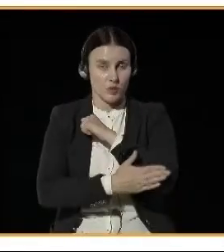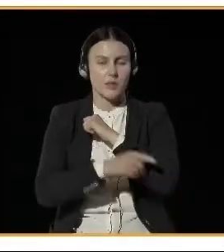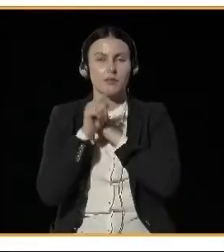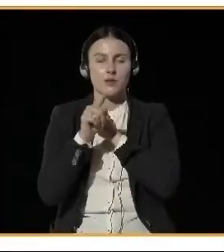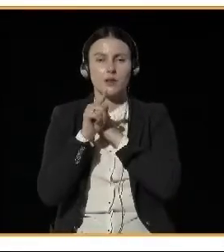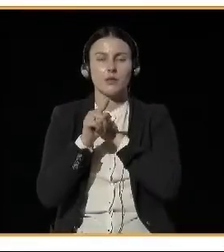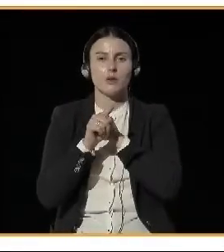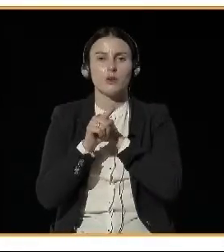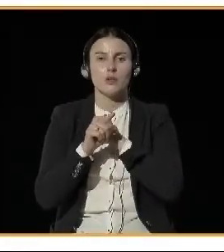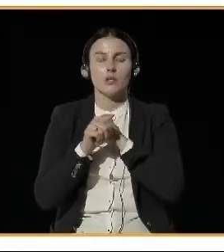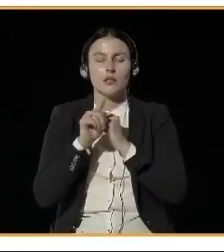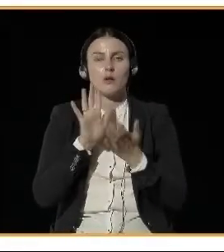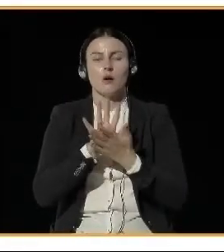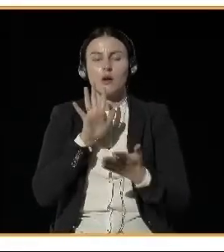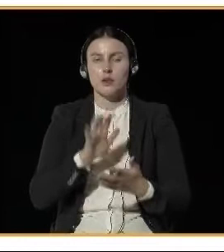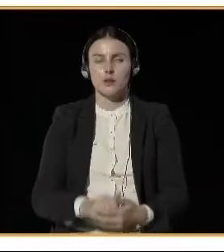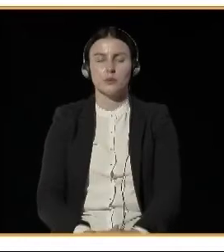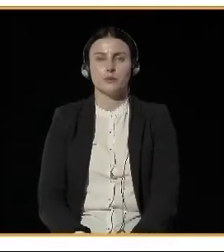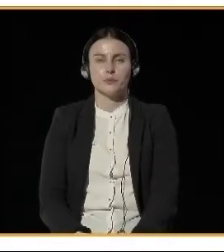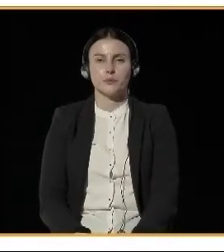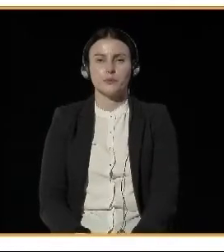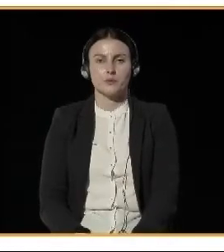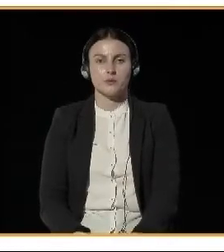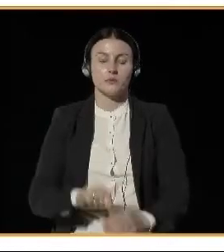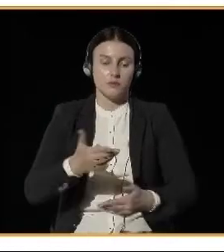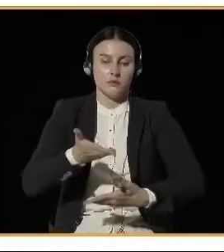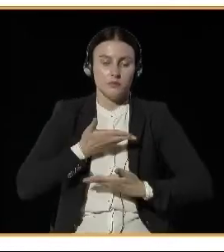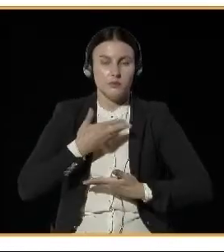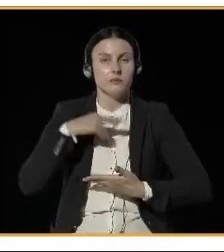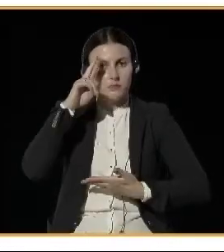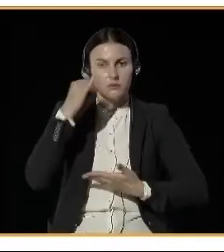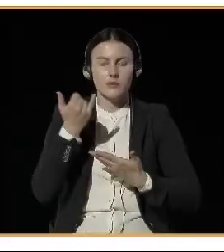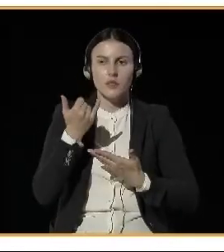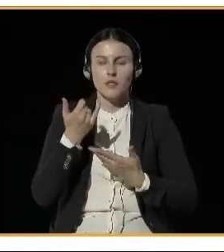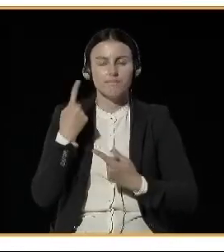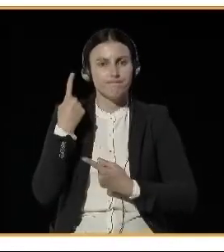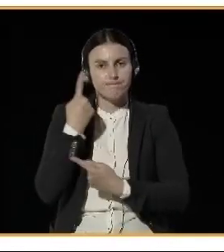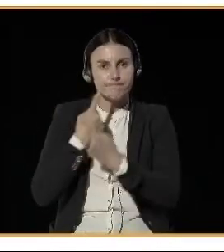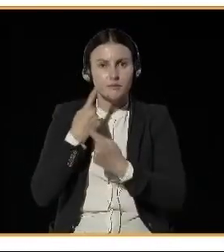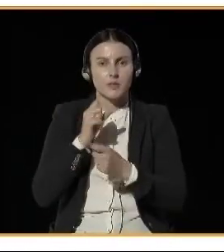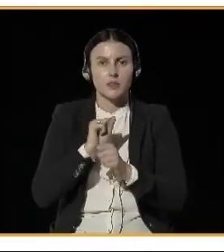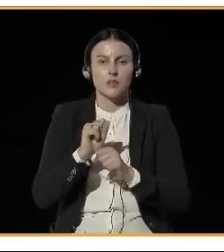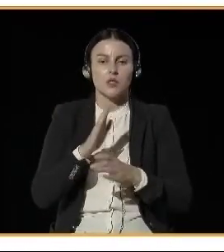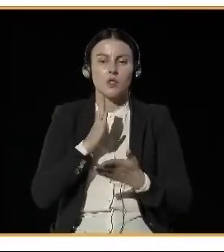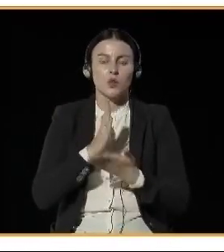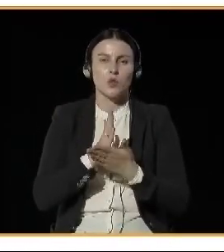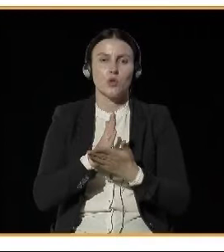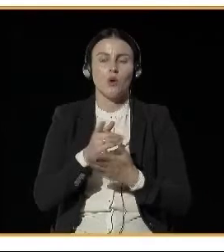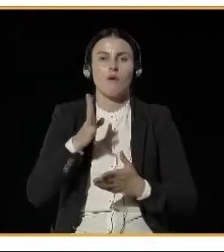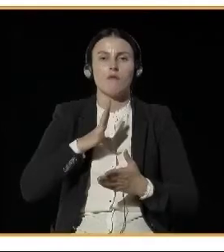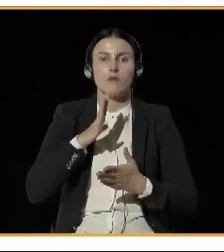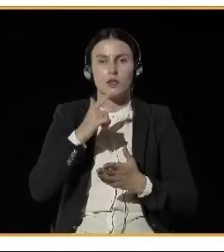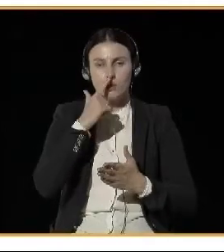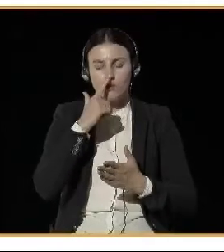valued, not measured valued, but it's really a good help tool for the municipality. Next.